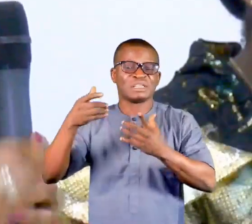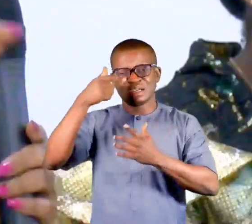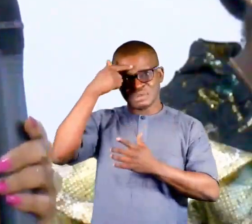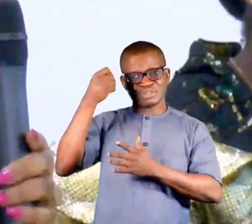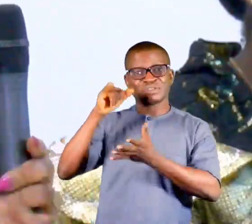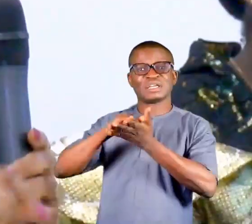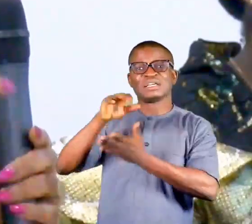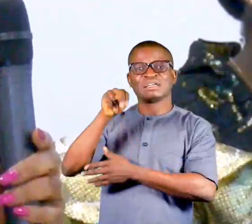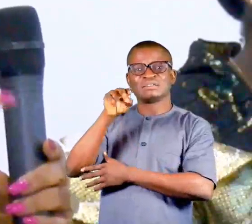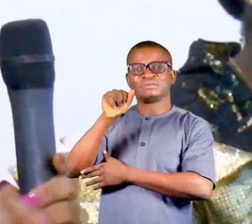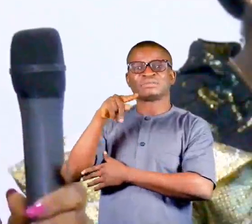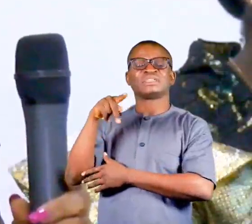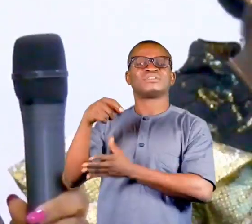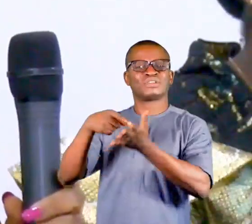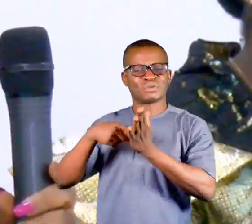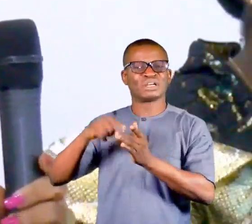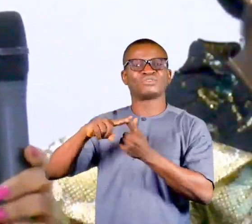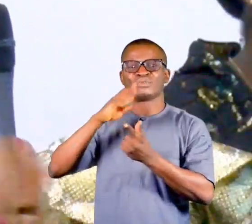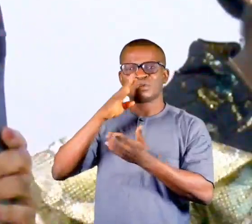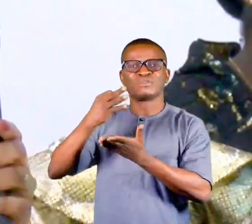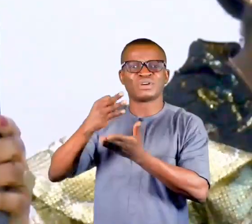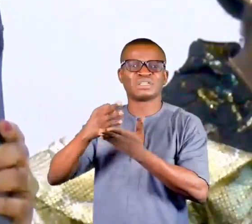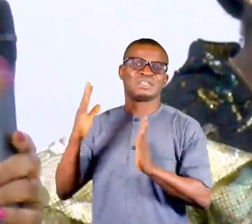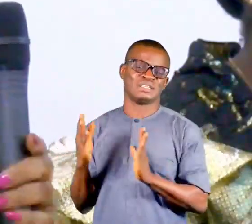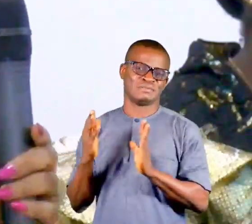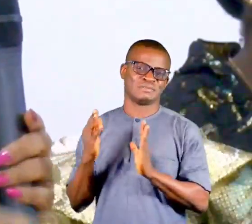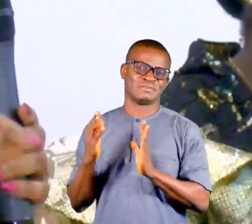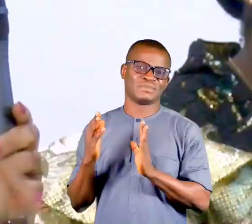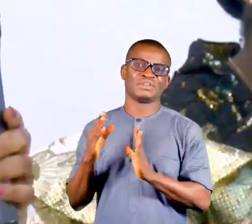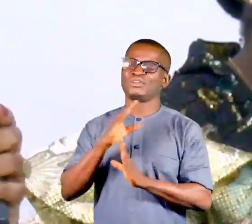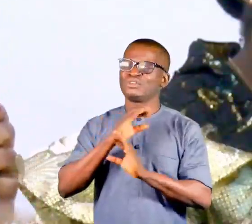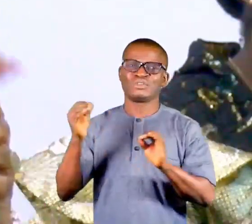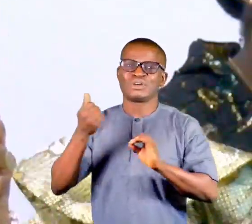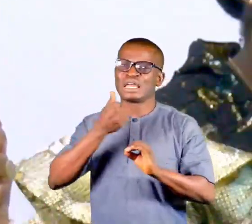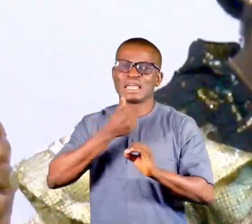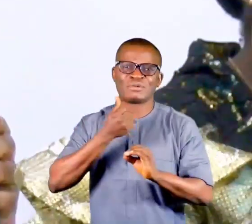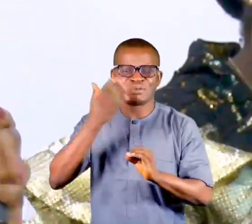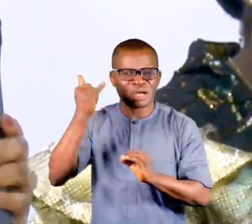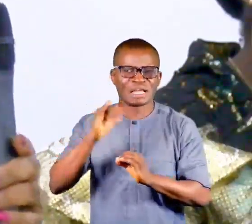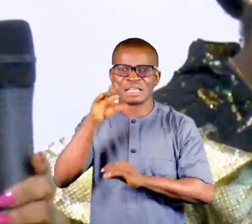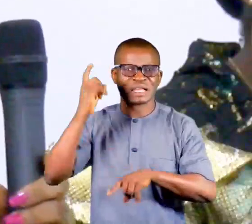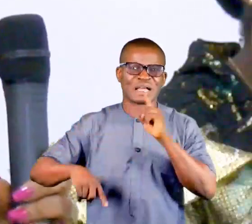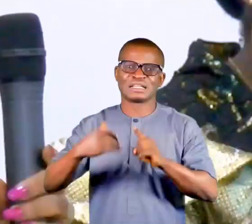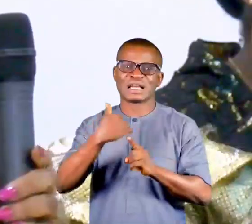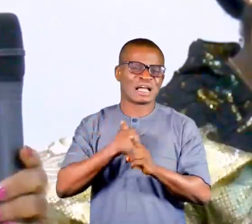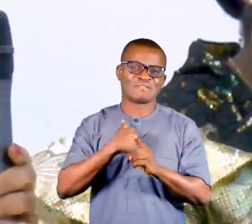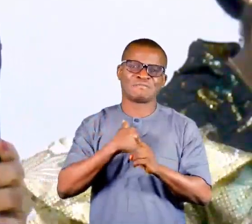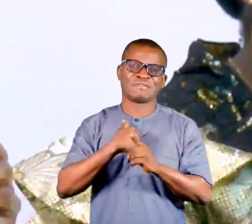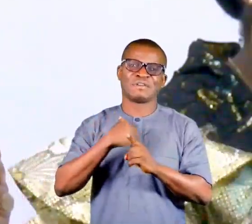Moptia should be founded. There is no reason why Moptia cannot have a forensic lab.